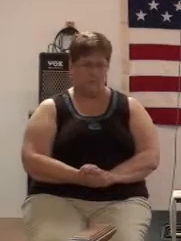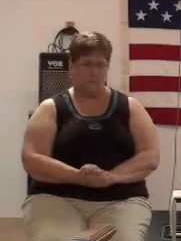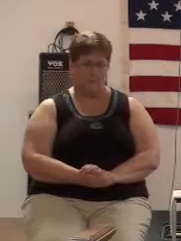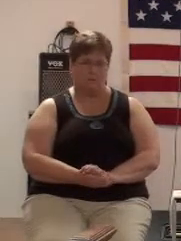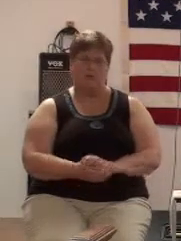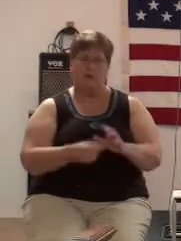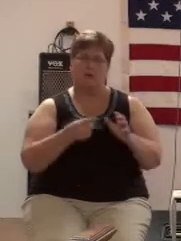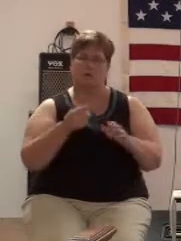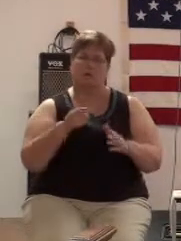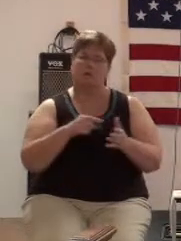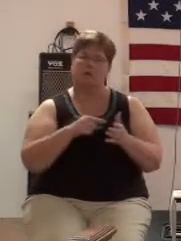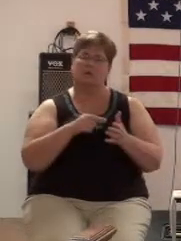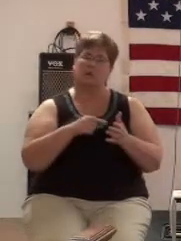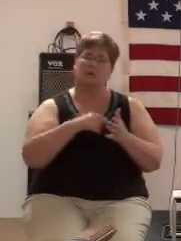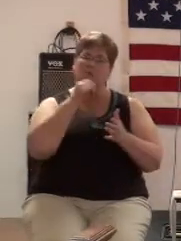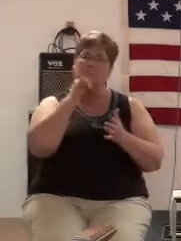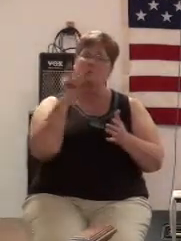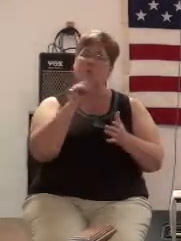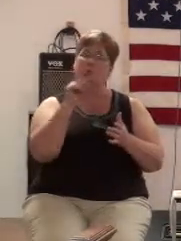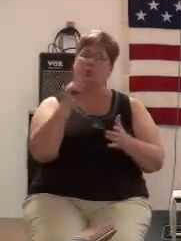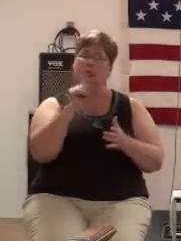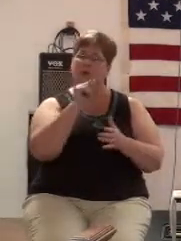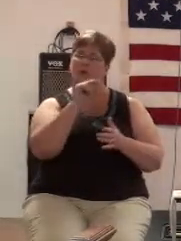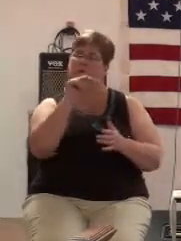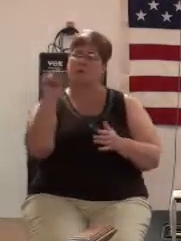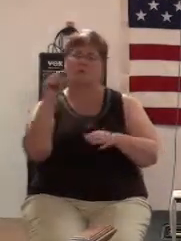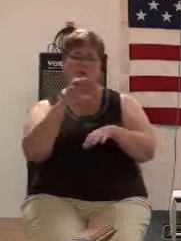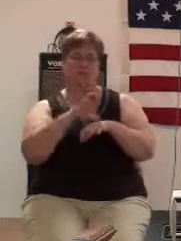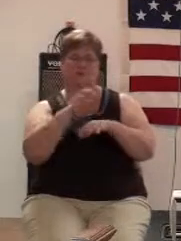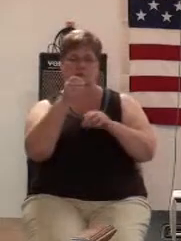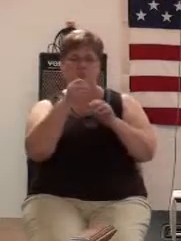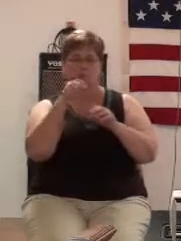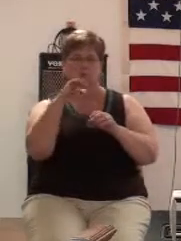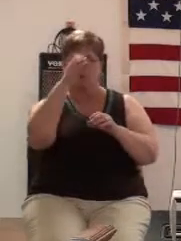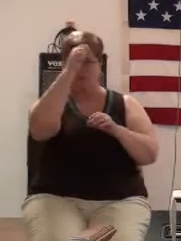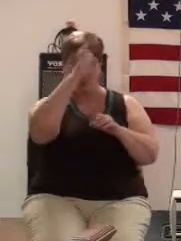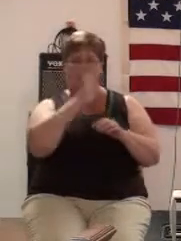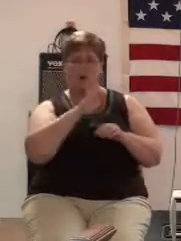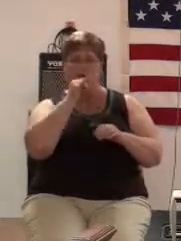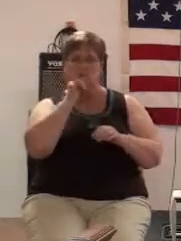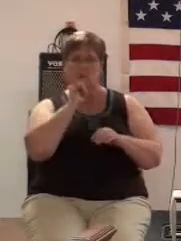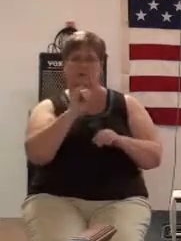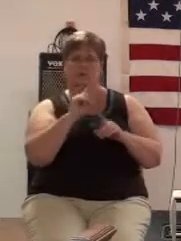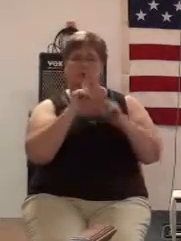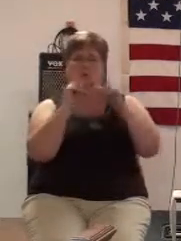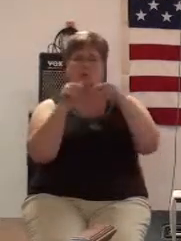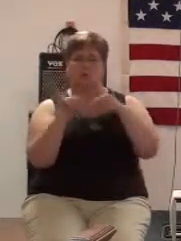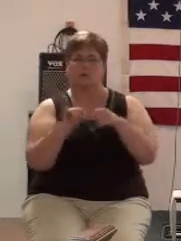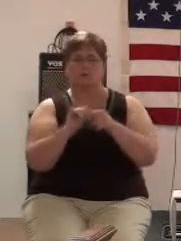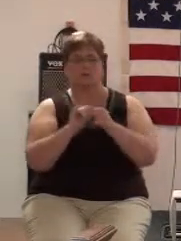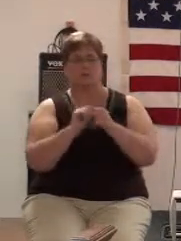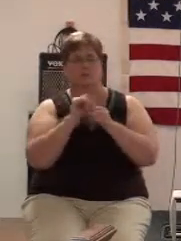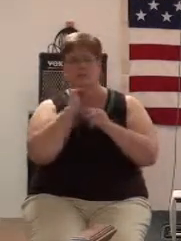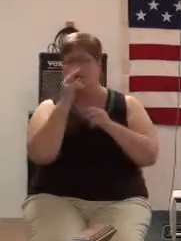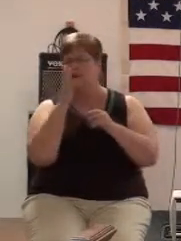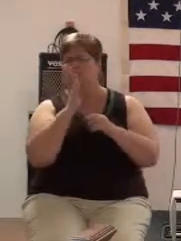This is where the church of God is going and I'm not talking denominations.